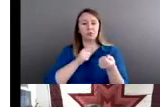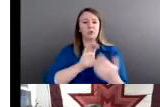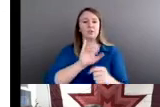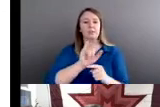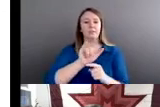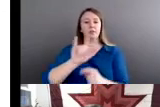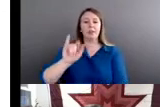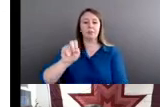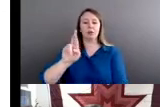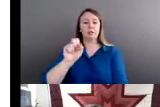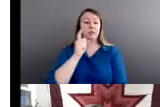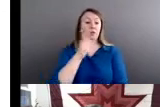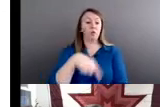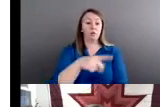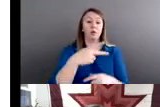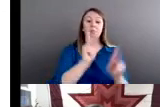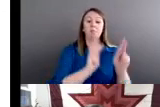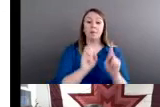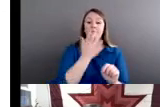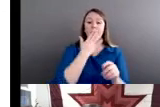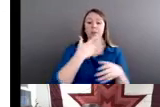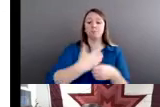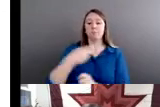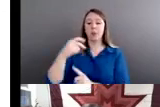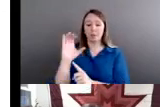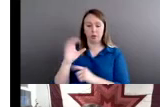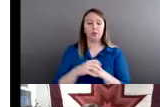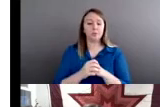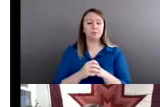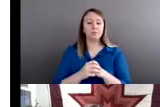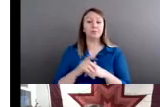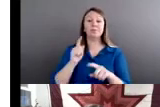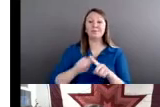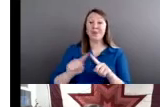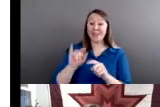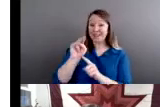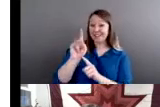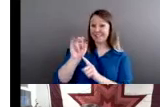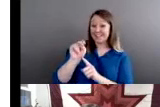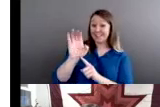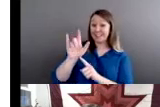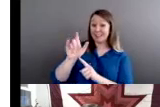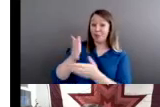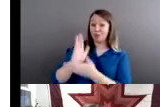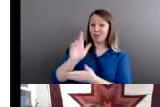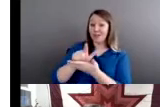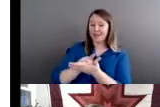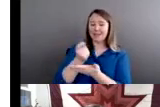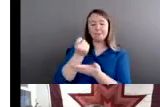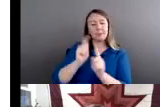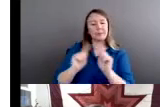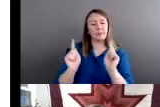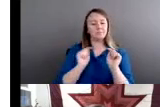people of color. But the Indian Civil Rights Act is a little different. The Indian Civil Rights Act is sort of